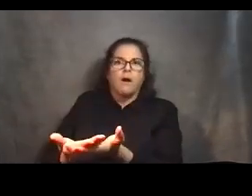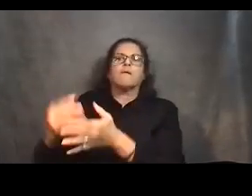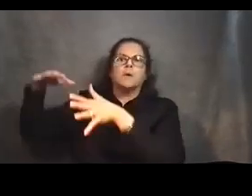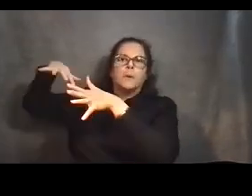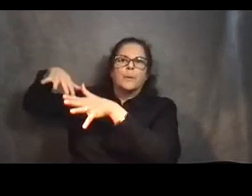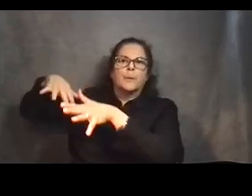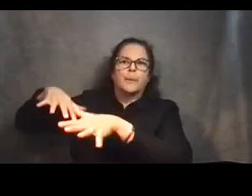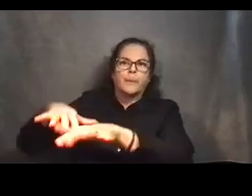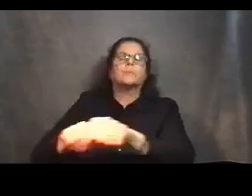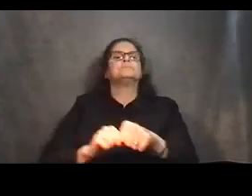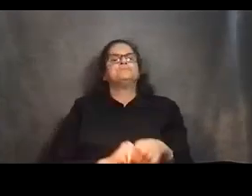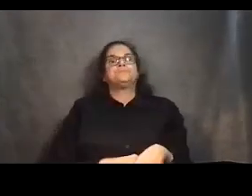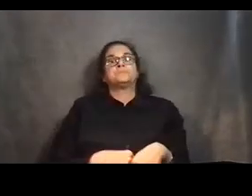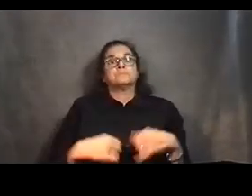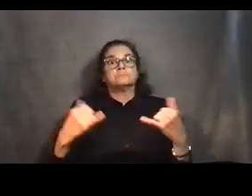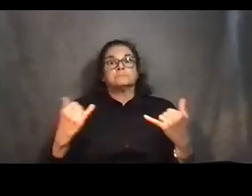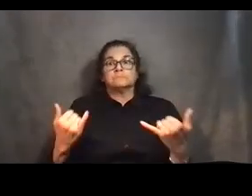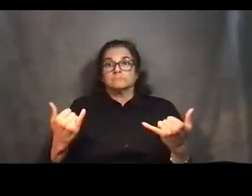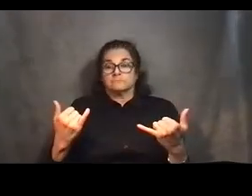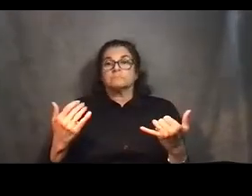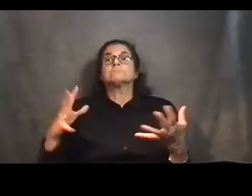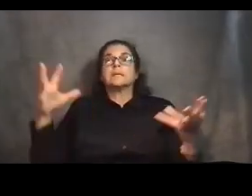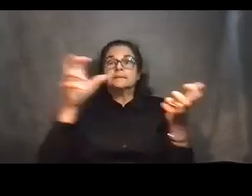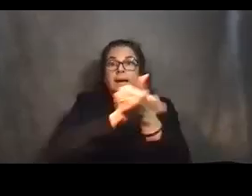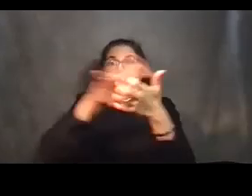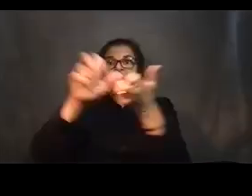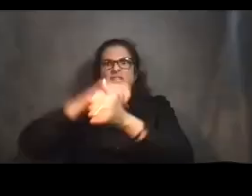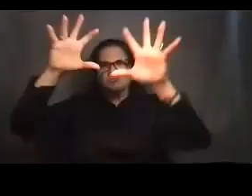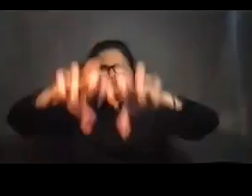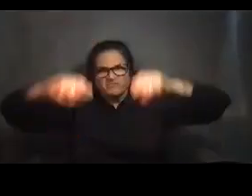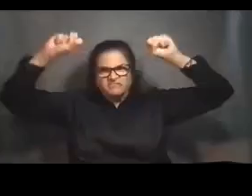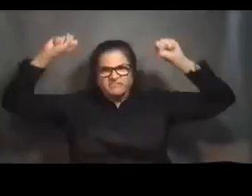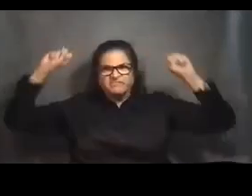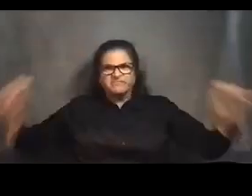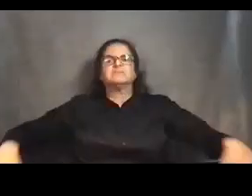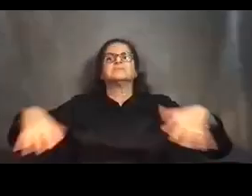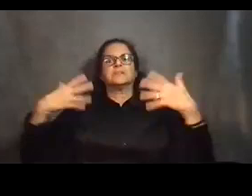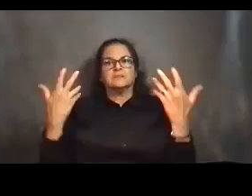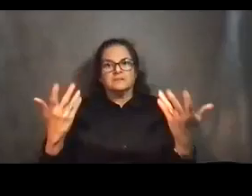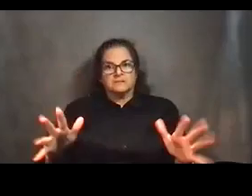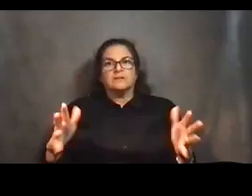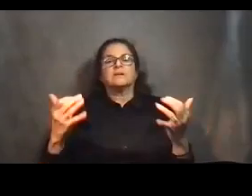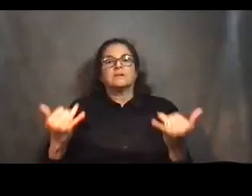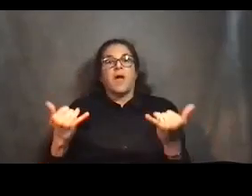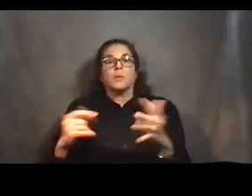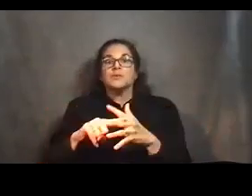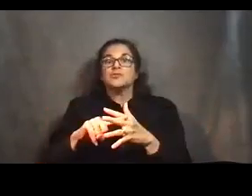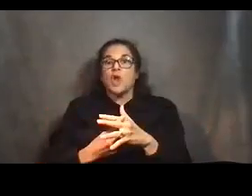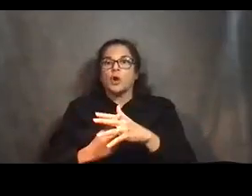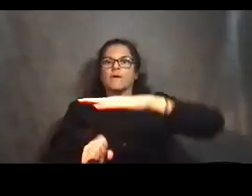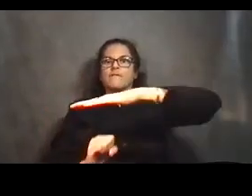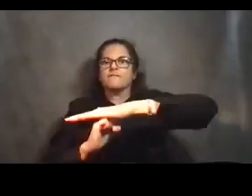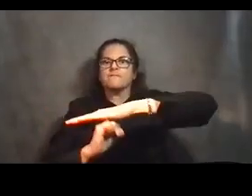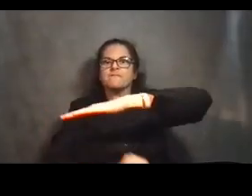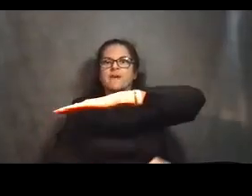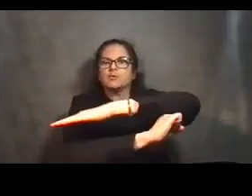So now that we have a large portion of our demolition and earth retention activities completed, we're able to start our foundation work and